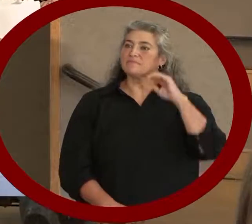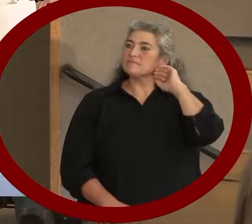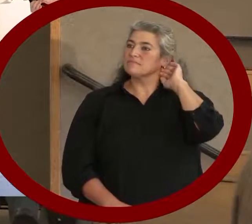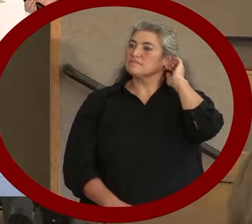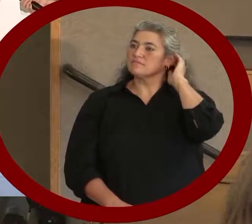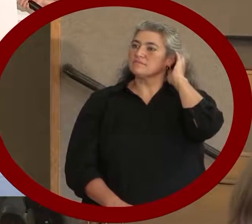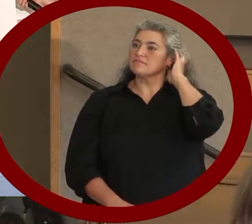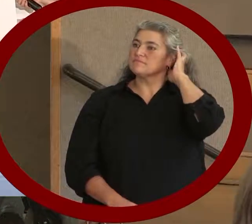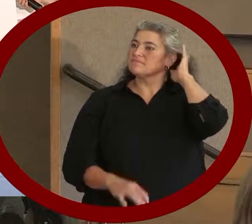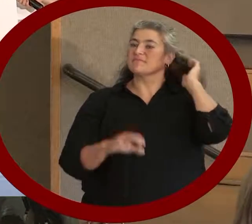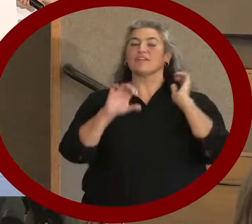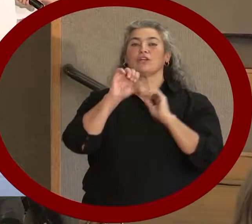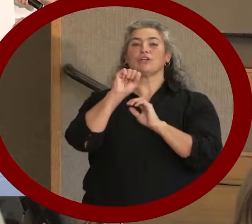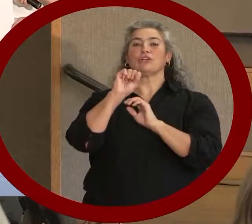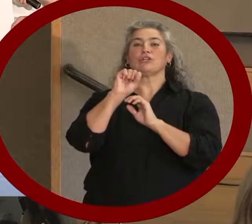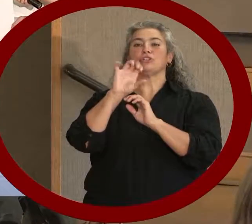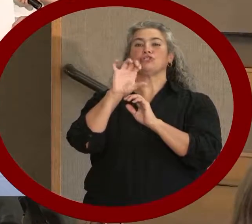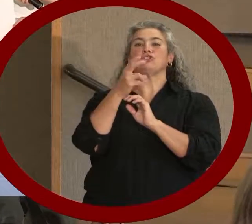Charlene Reed.